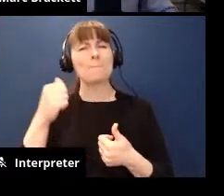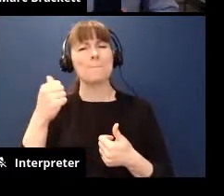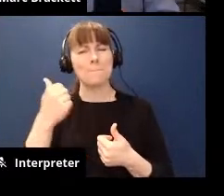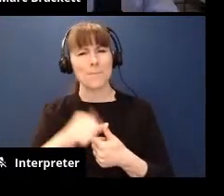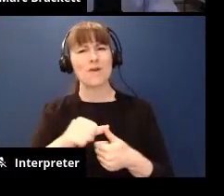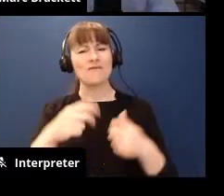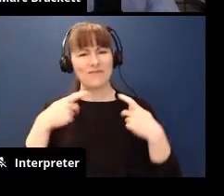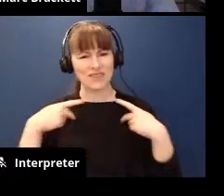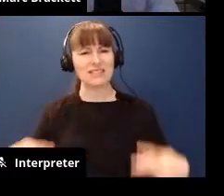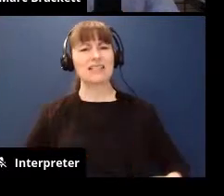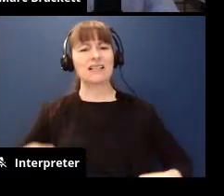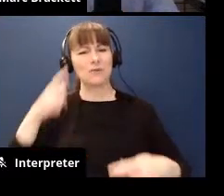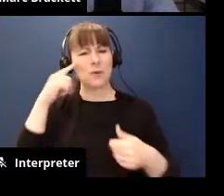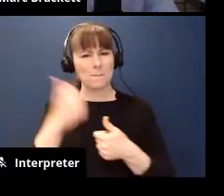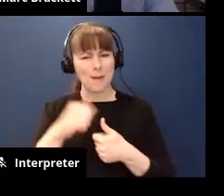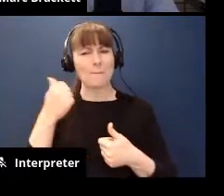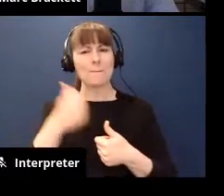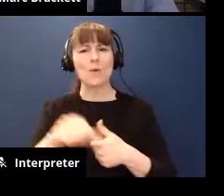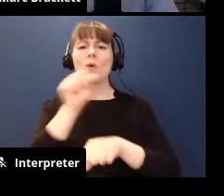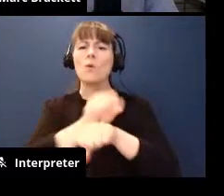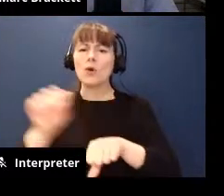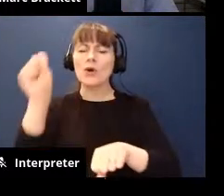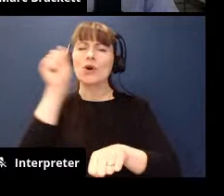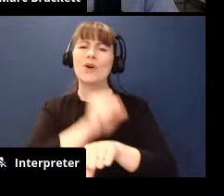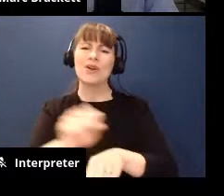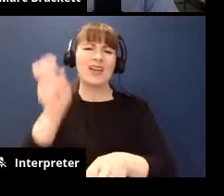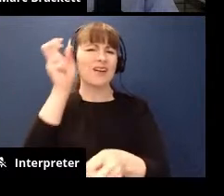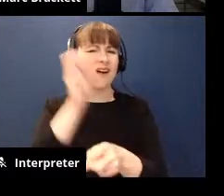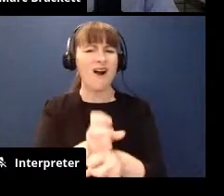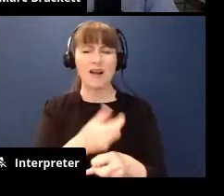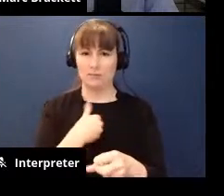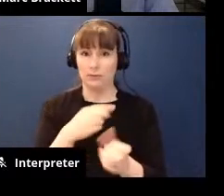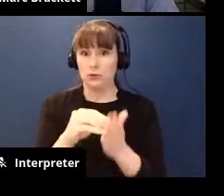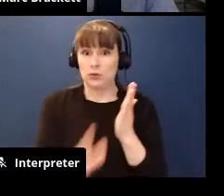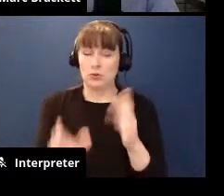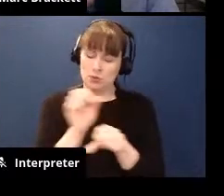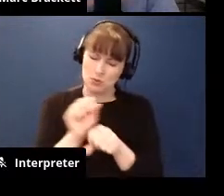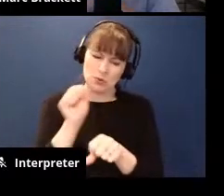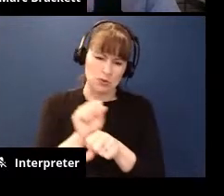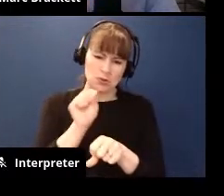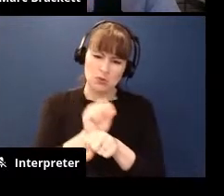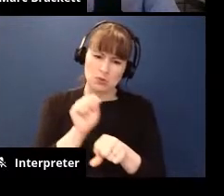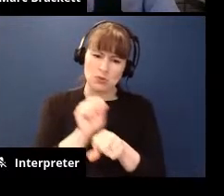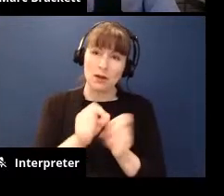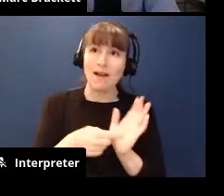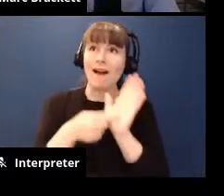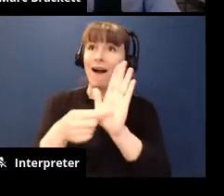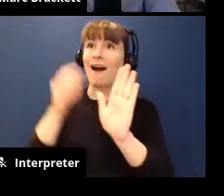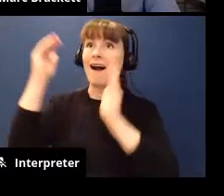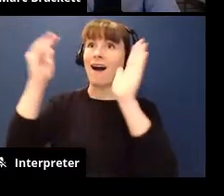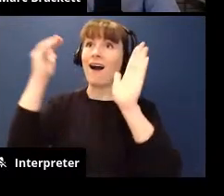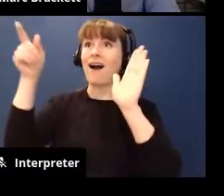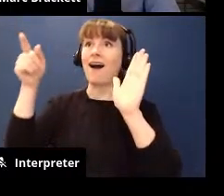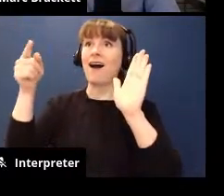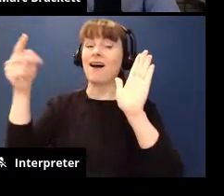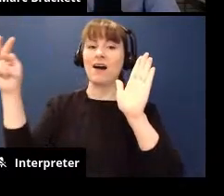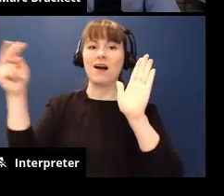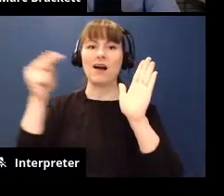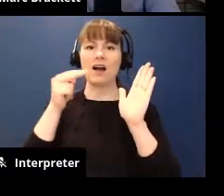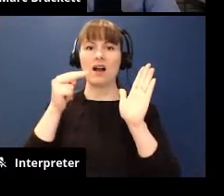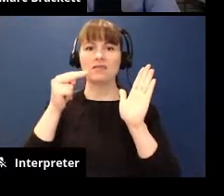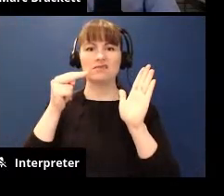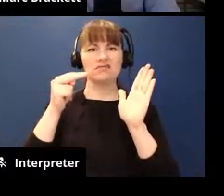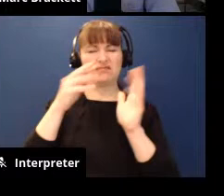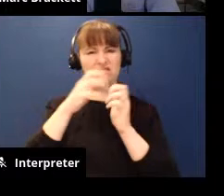in a space of working on something so hard as a student and and putting it in front of an adult and not and getting harsh